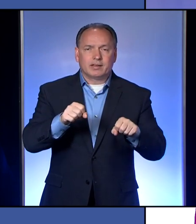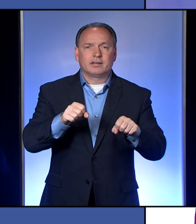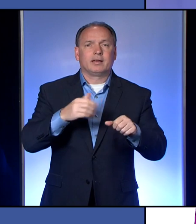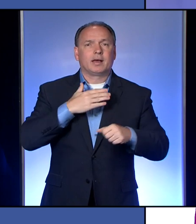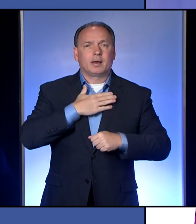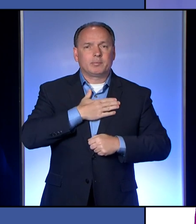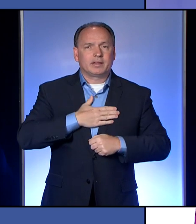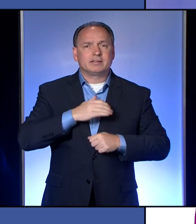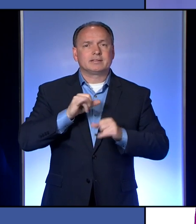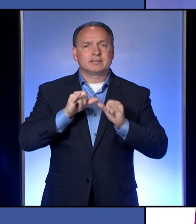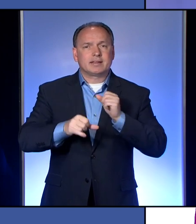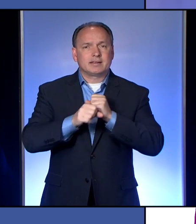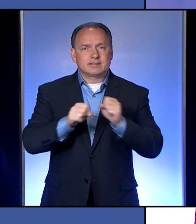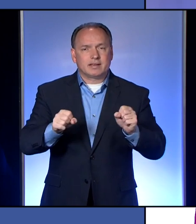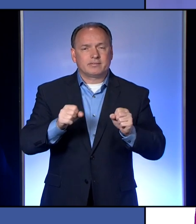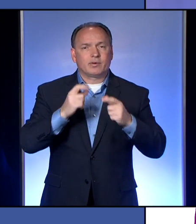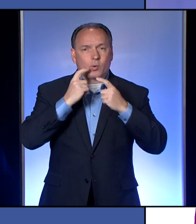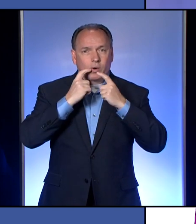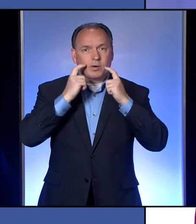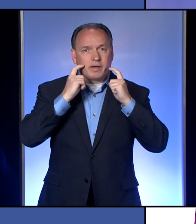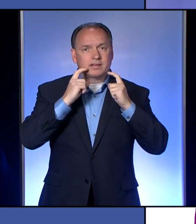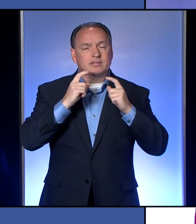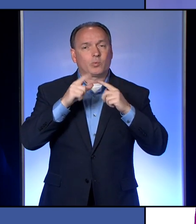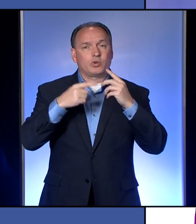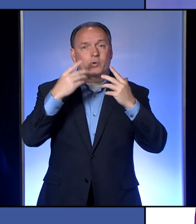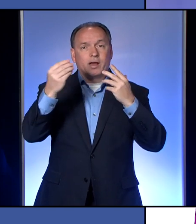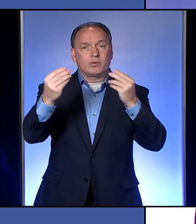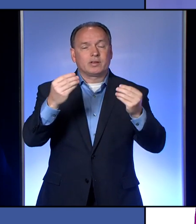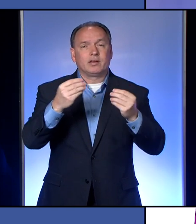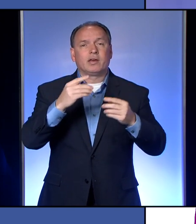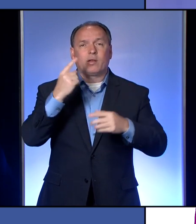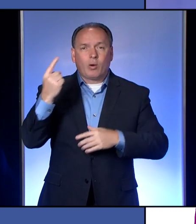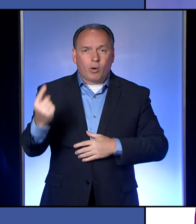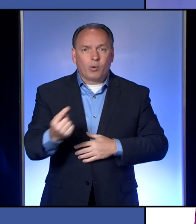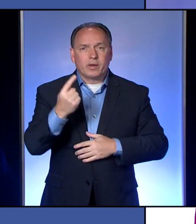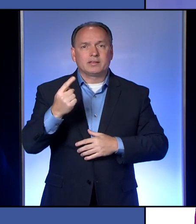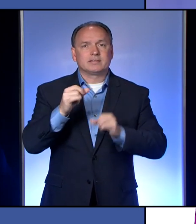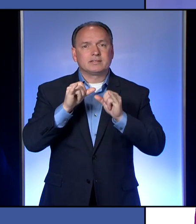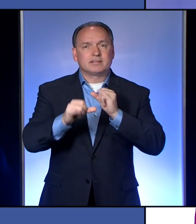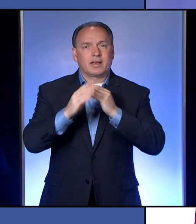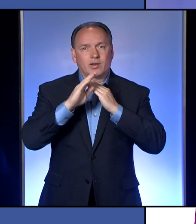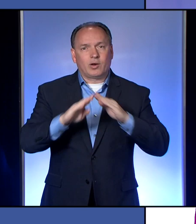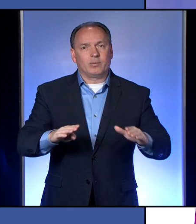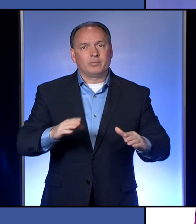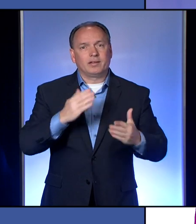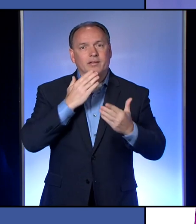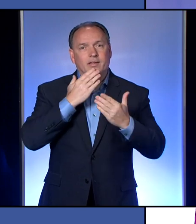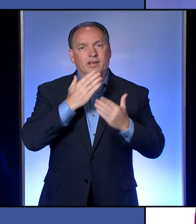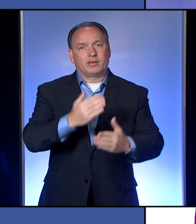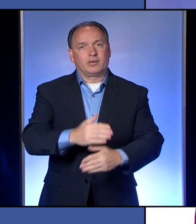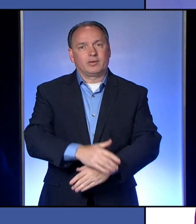Please stay safe, wear a mask while you're out, and always stay calm. Thank you.